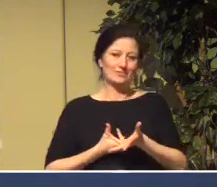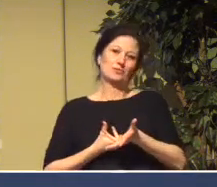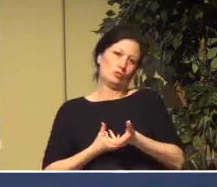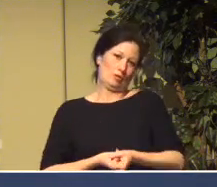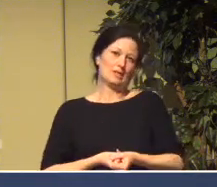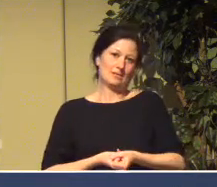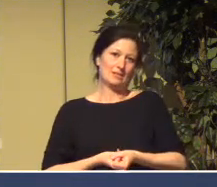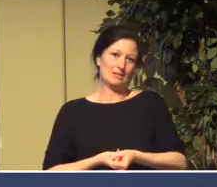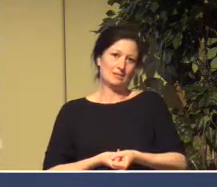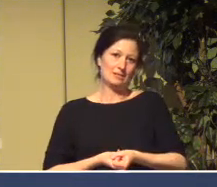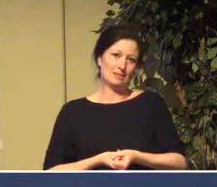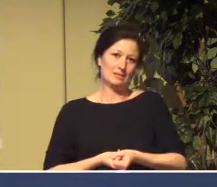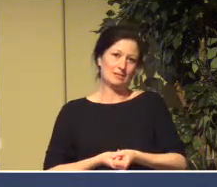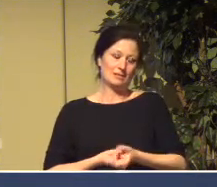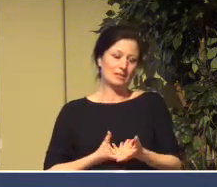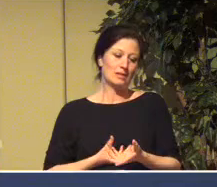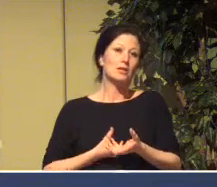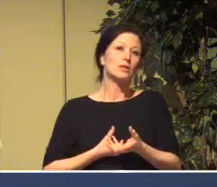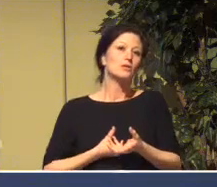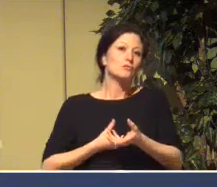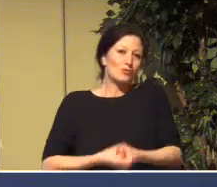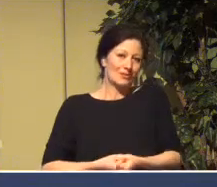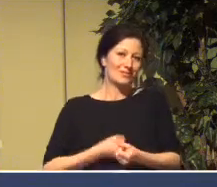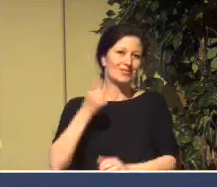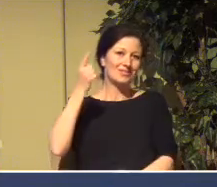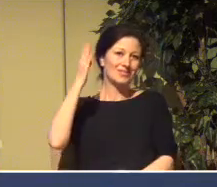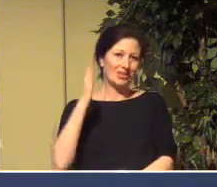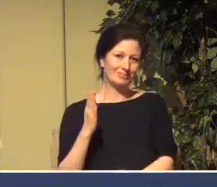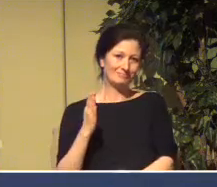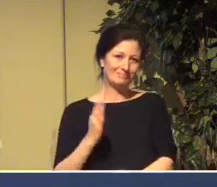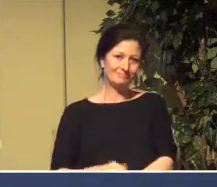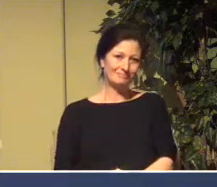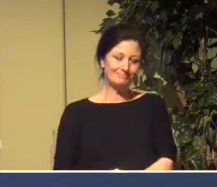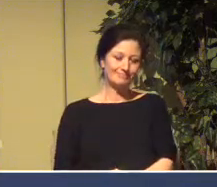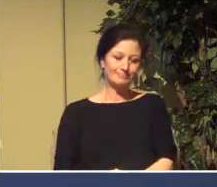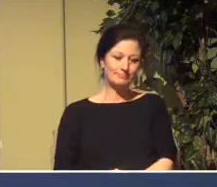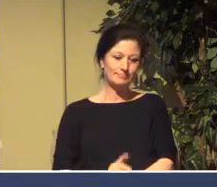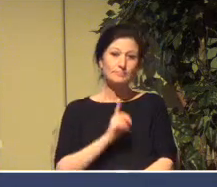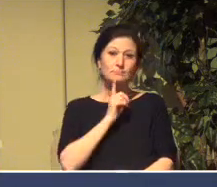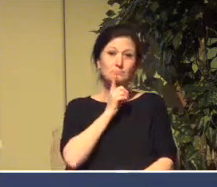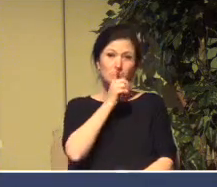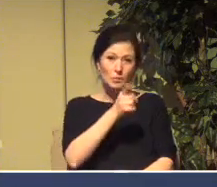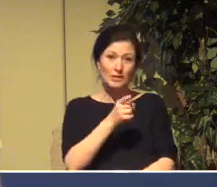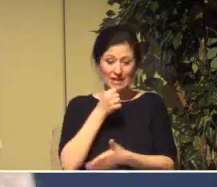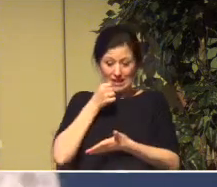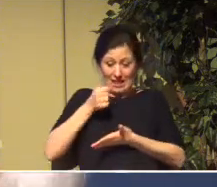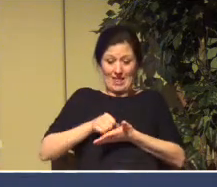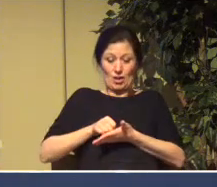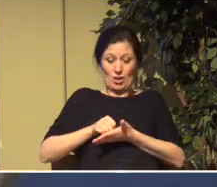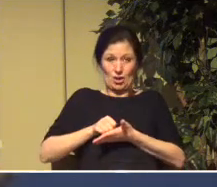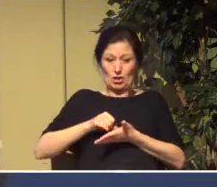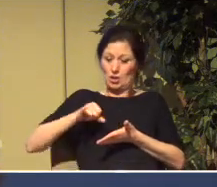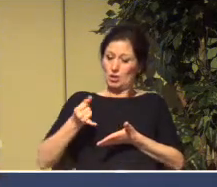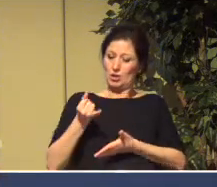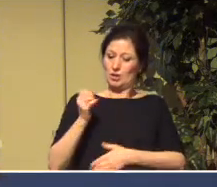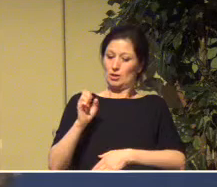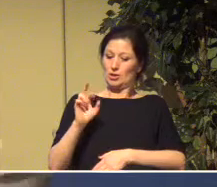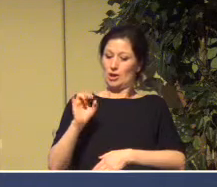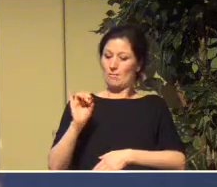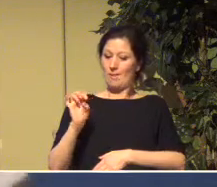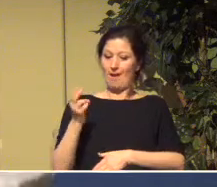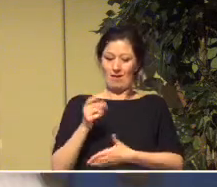Trusting God. That's really what Jeremiah was saying to the exiles in Babylon was trust